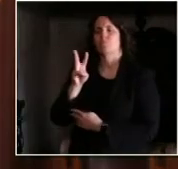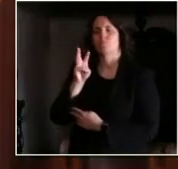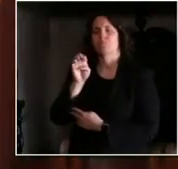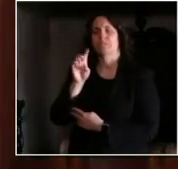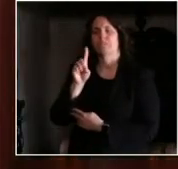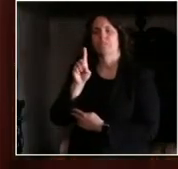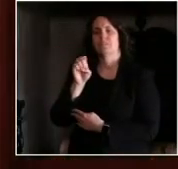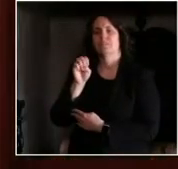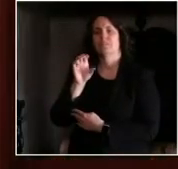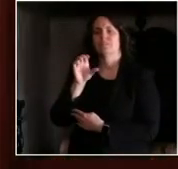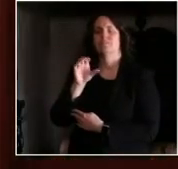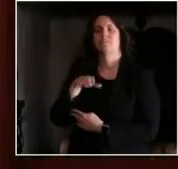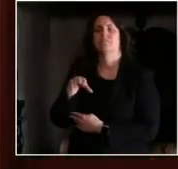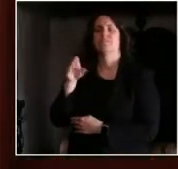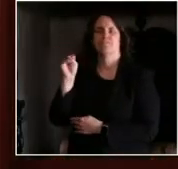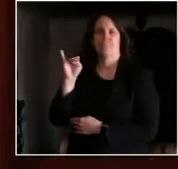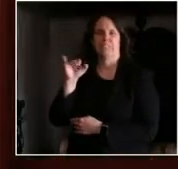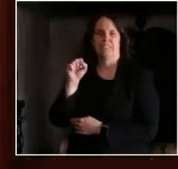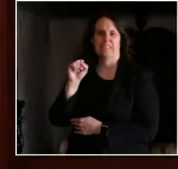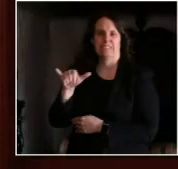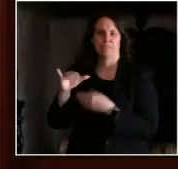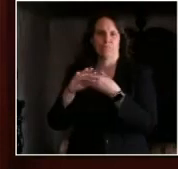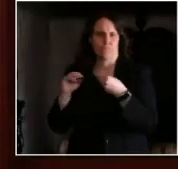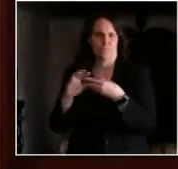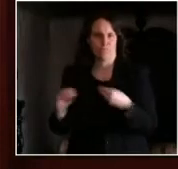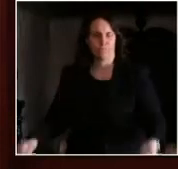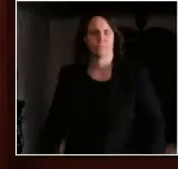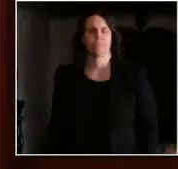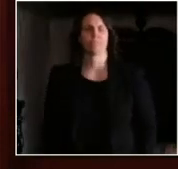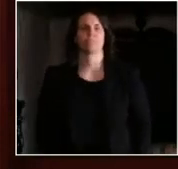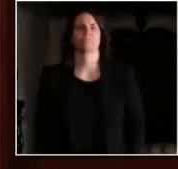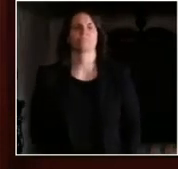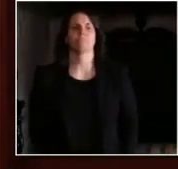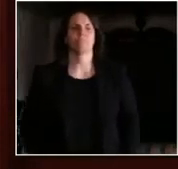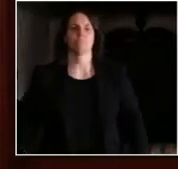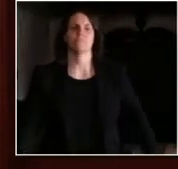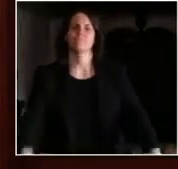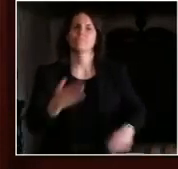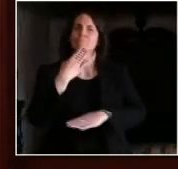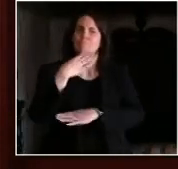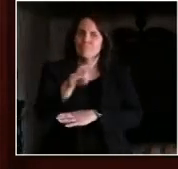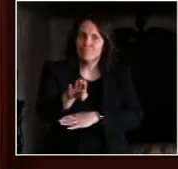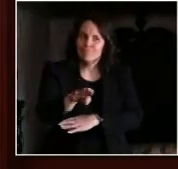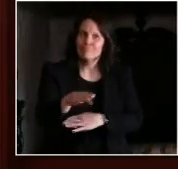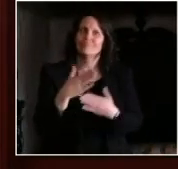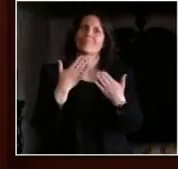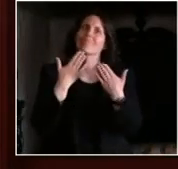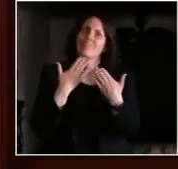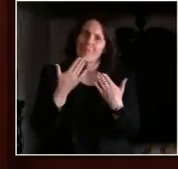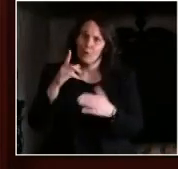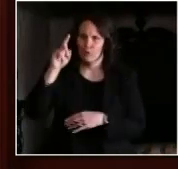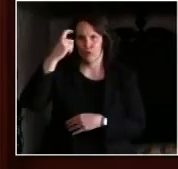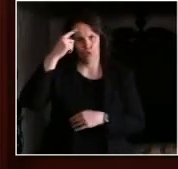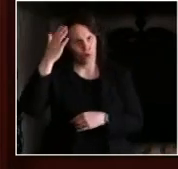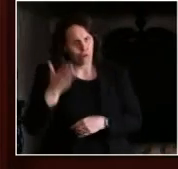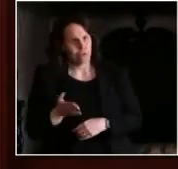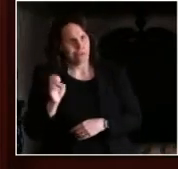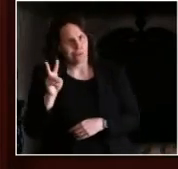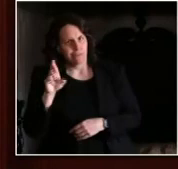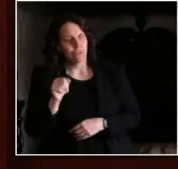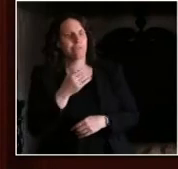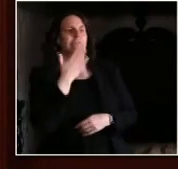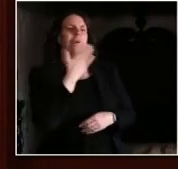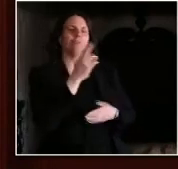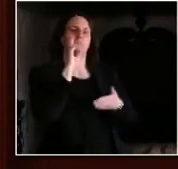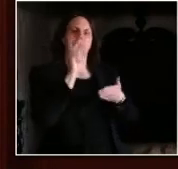Thank you. Good afternoon. Thank you, Governor Evers and Secretary Palm, for your leadership and difficult decisions and for allowing